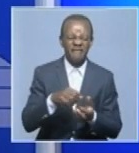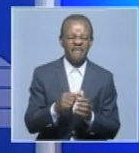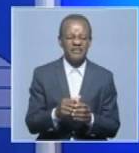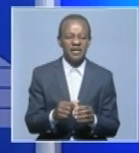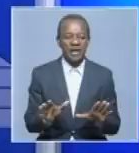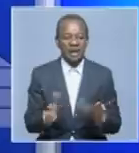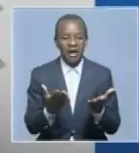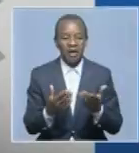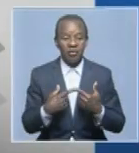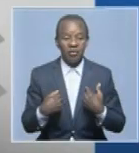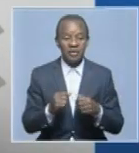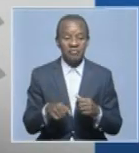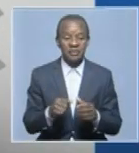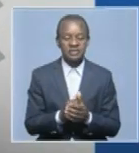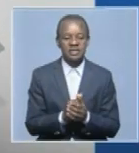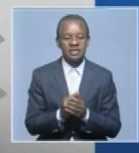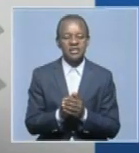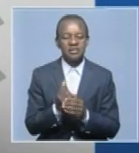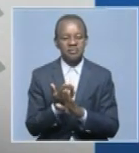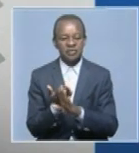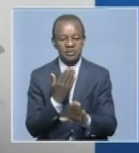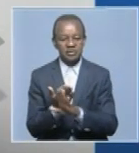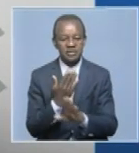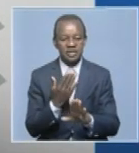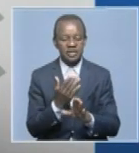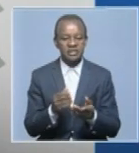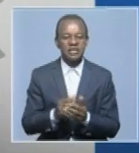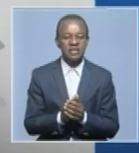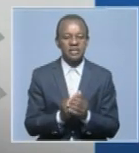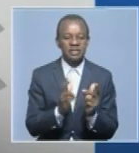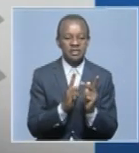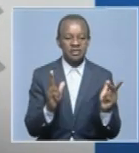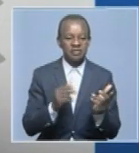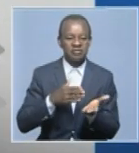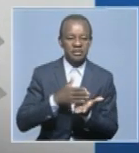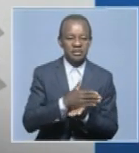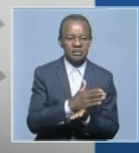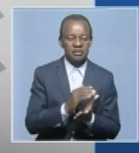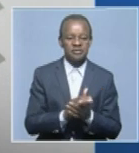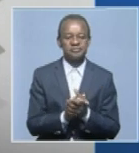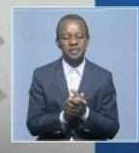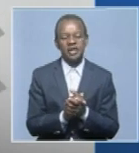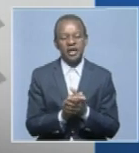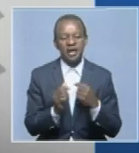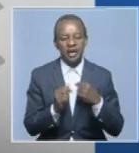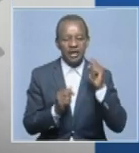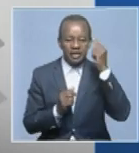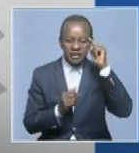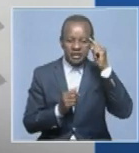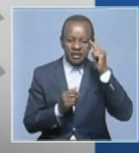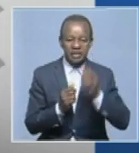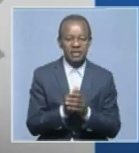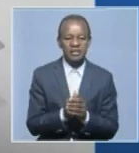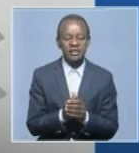I think what it will take to reduce, there is a big challenge with us as human